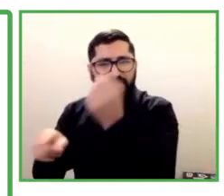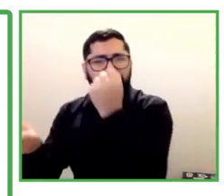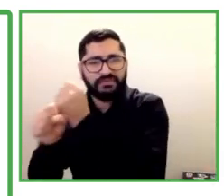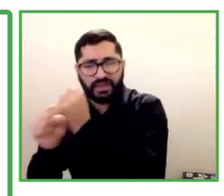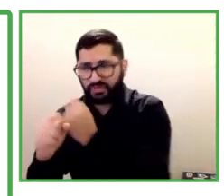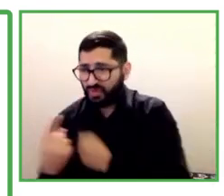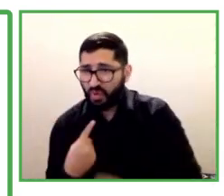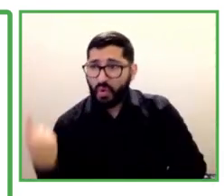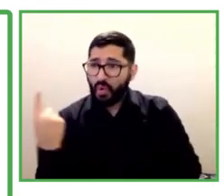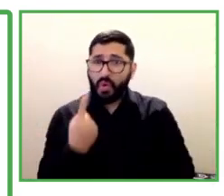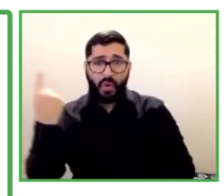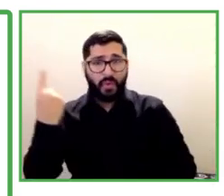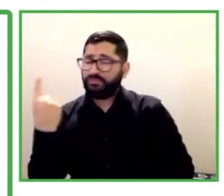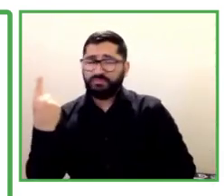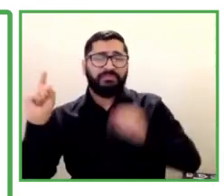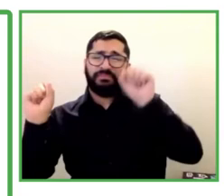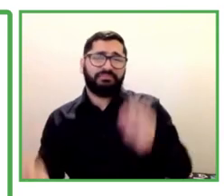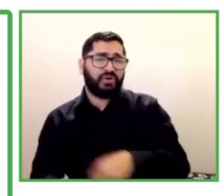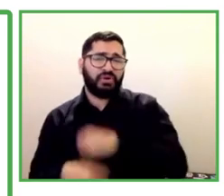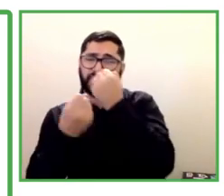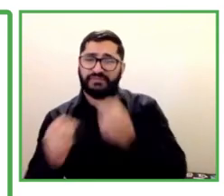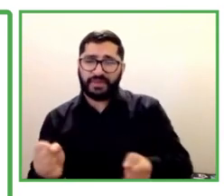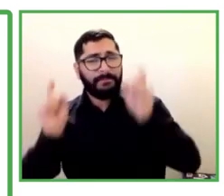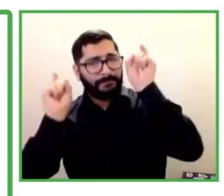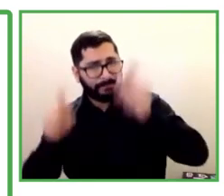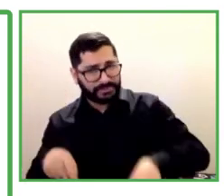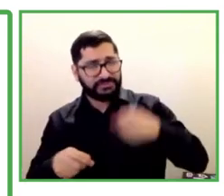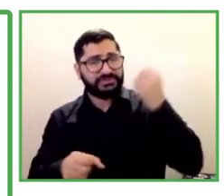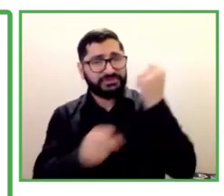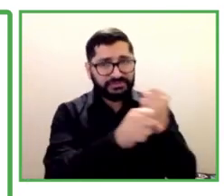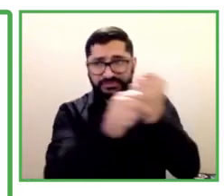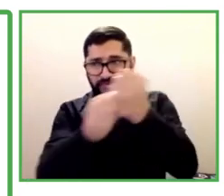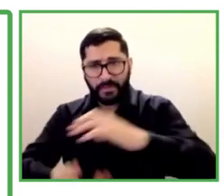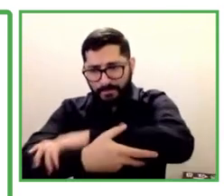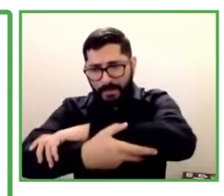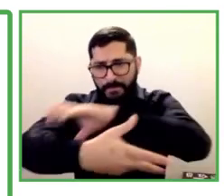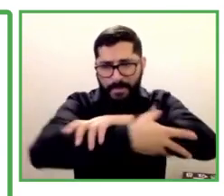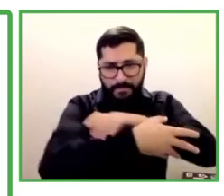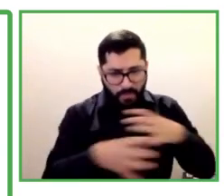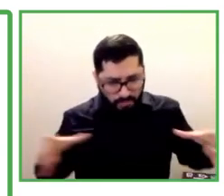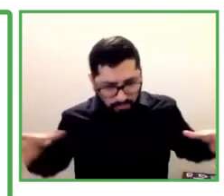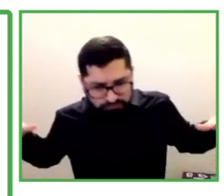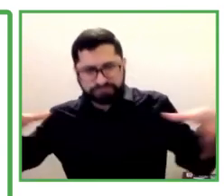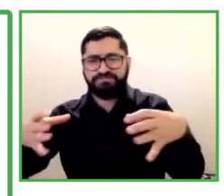competencies together to build an inclusive world. Thank you.